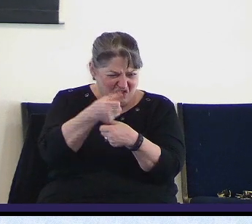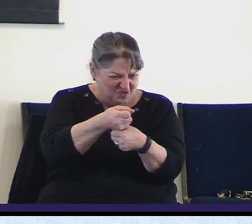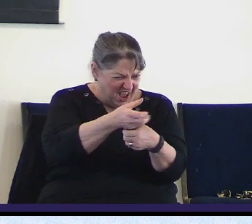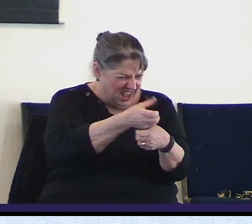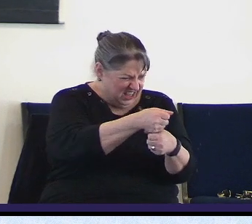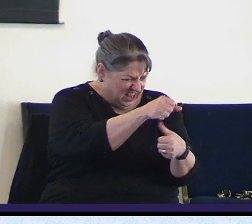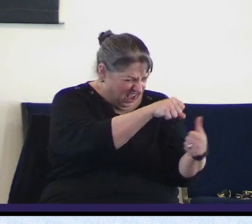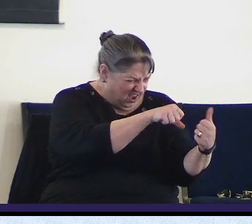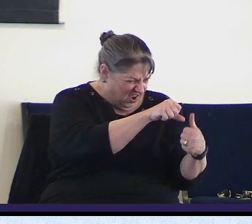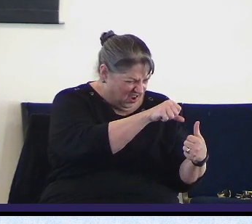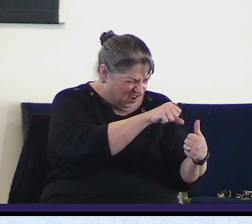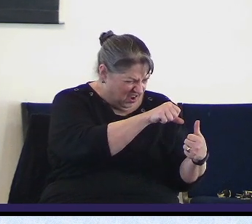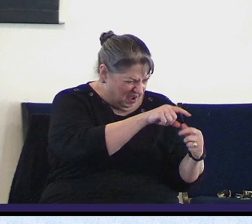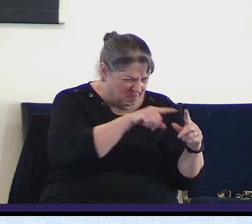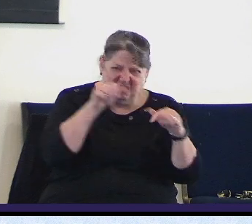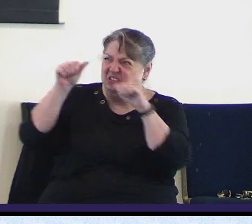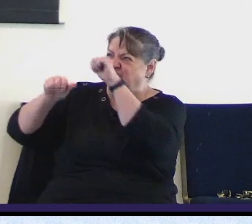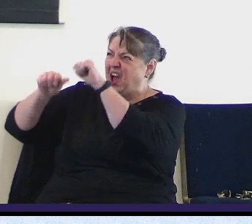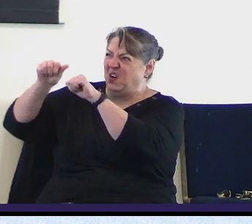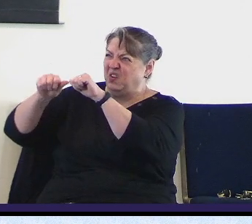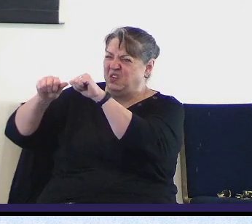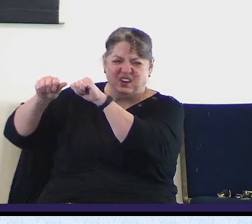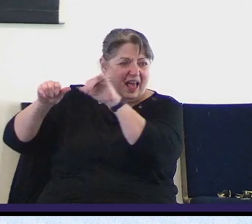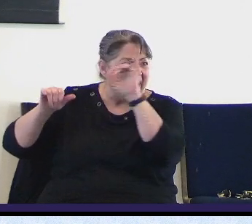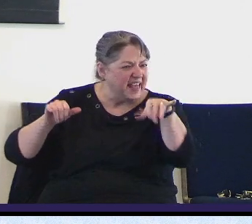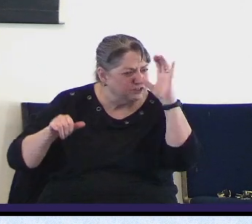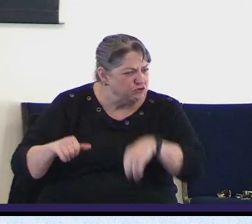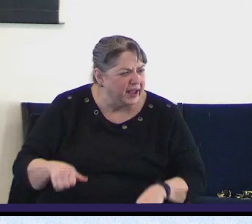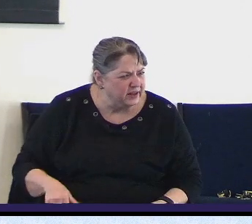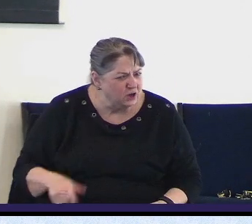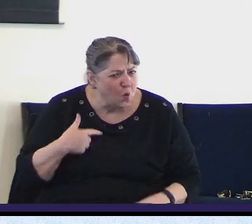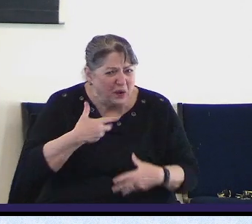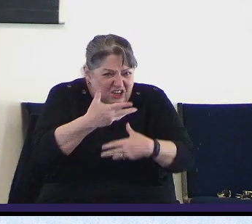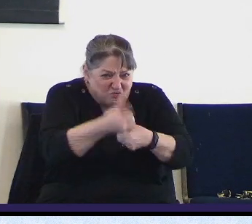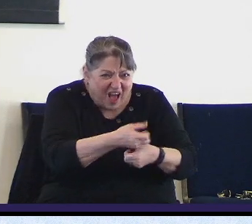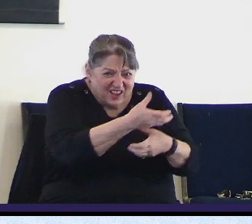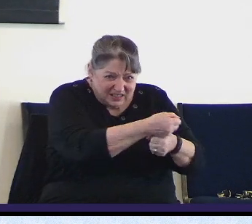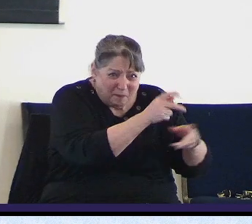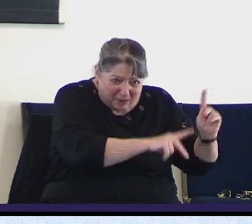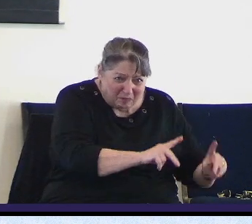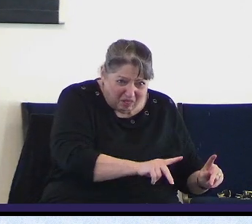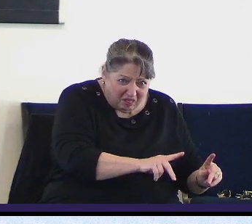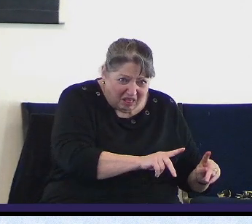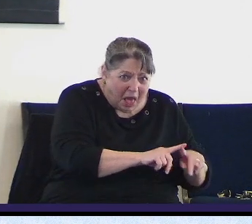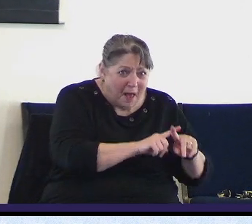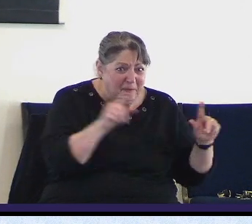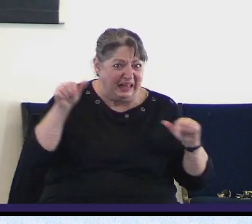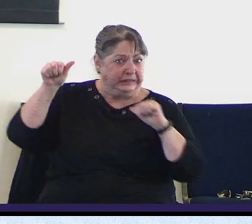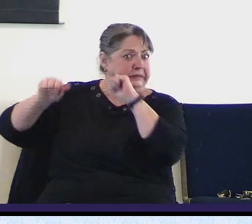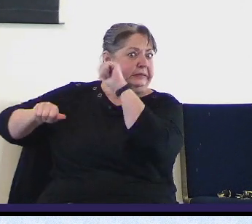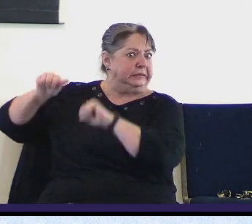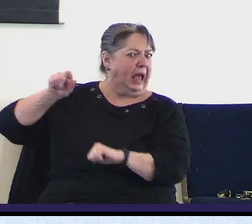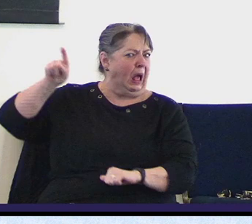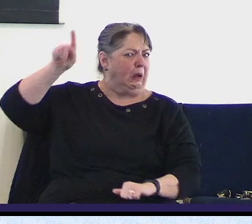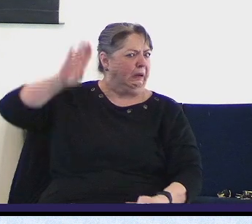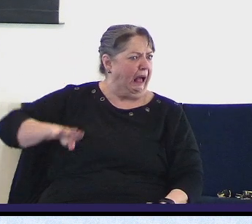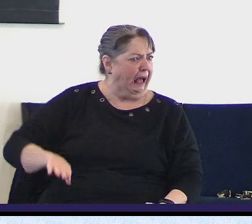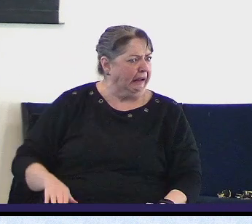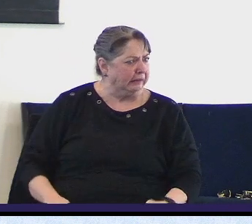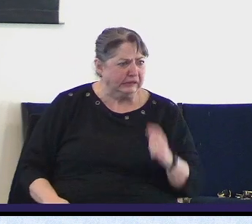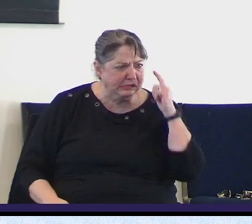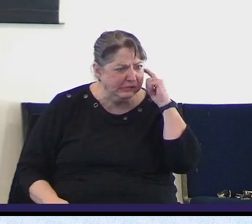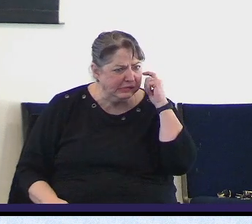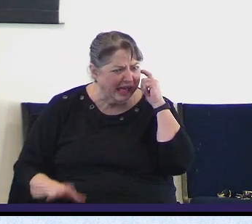doubt our Lord isn't that right it is strange that we trust each other and we only doubt our Lord